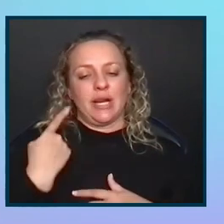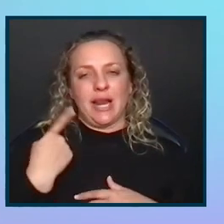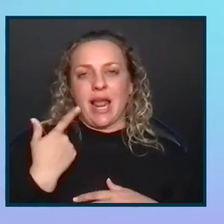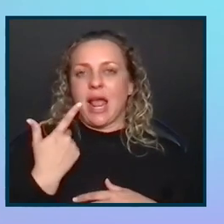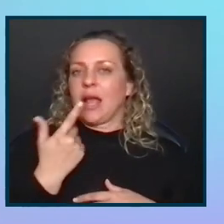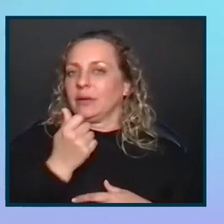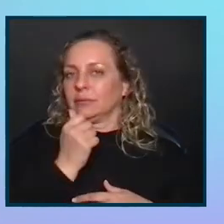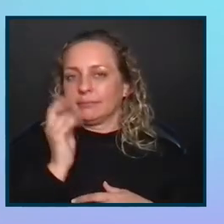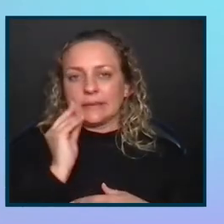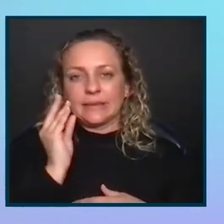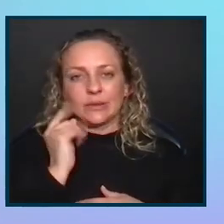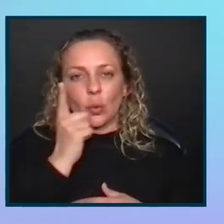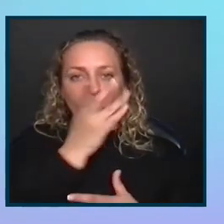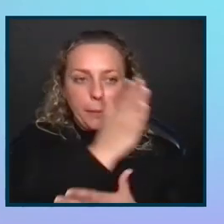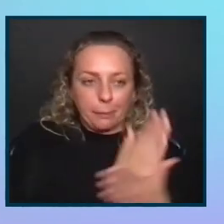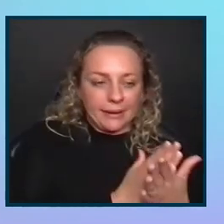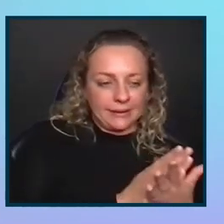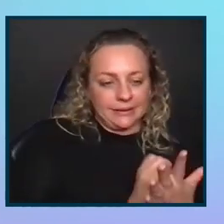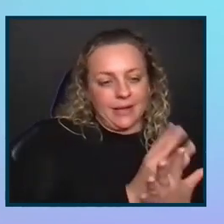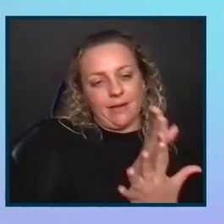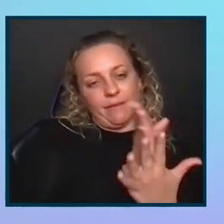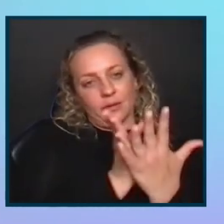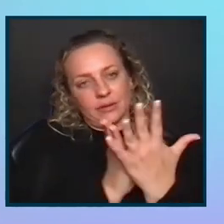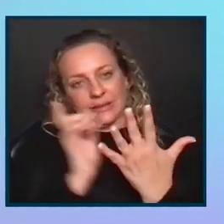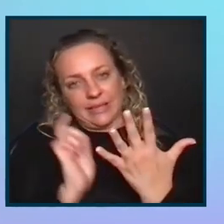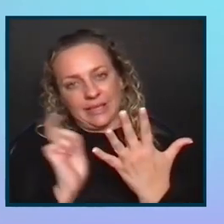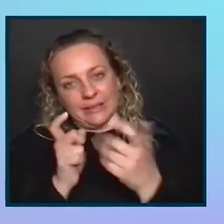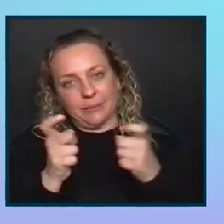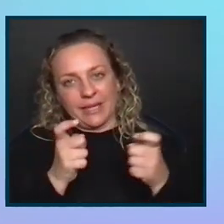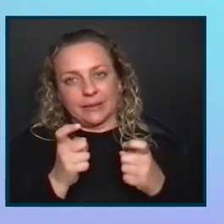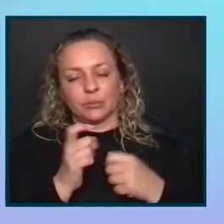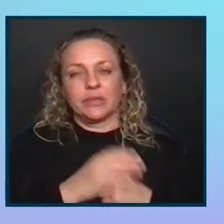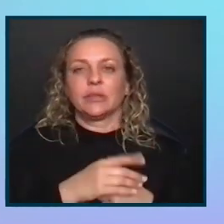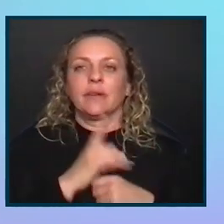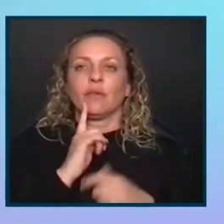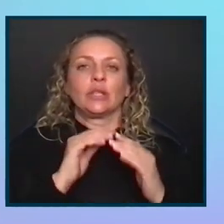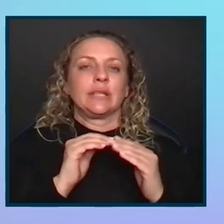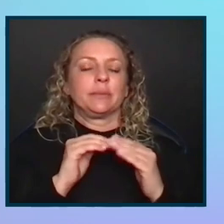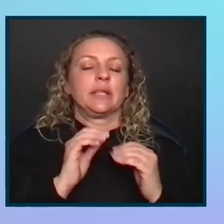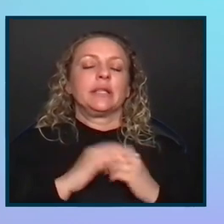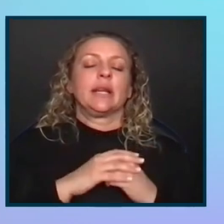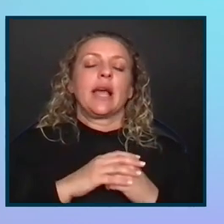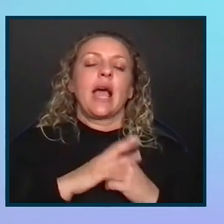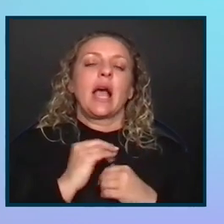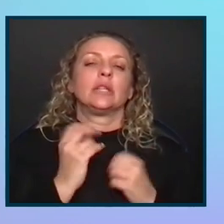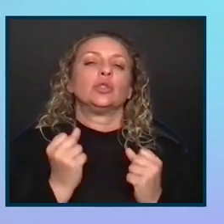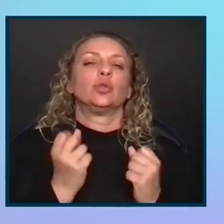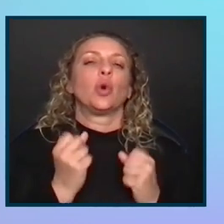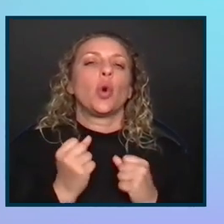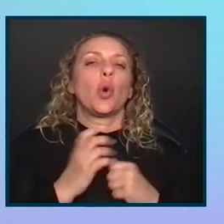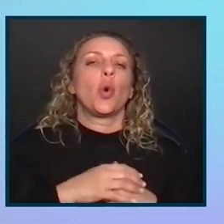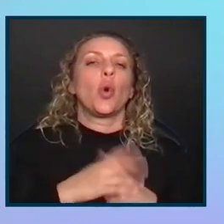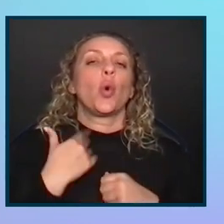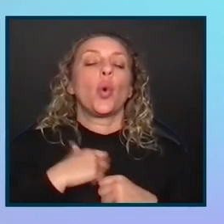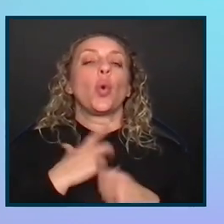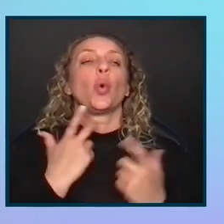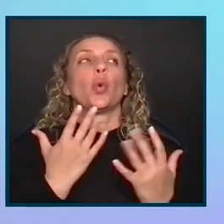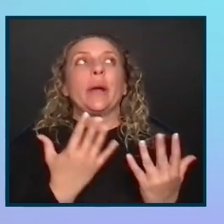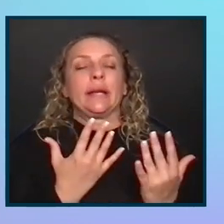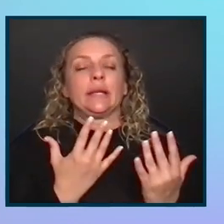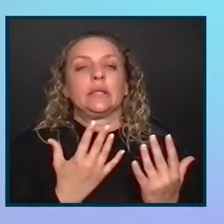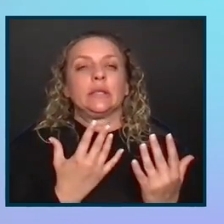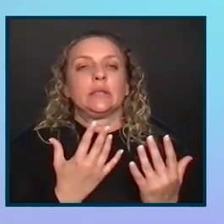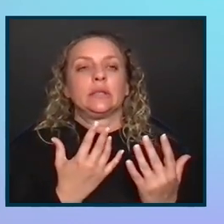through is one piece of your overall sort of testing management for accessibility. And so if we were to wait